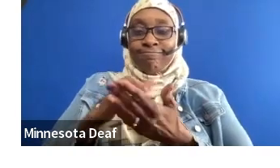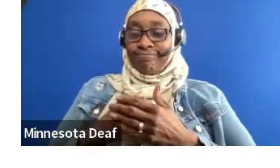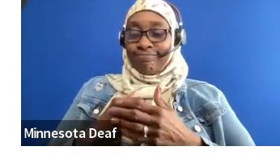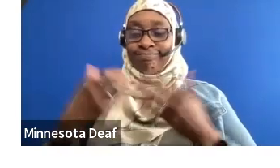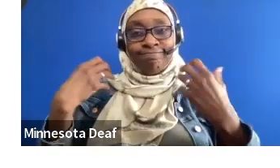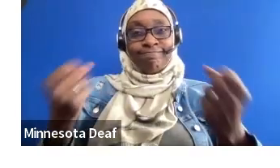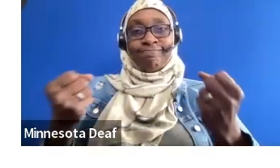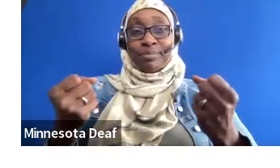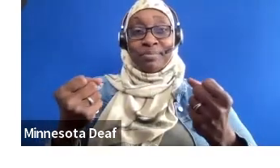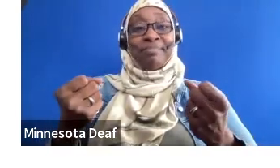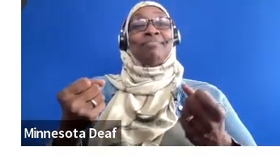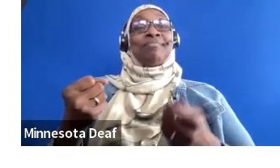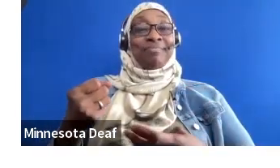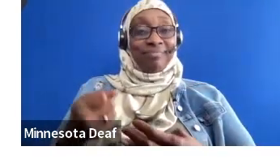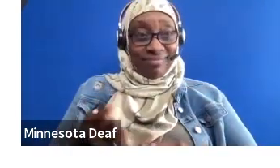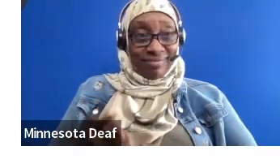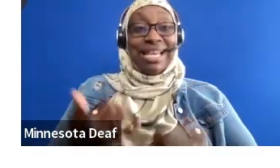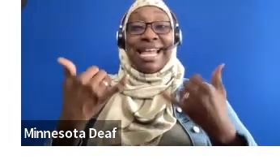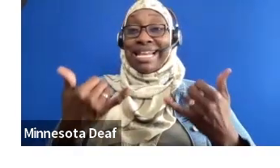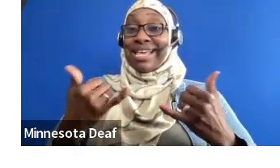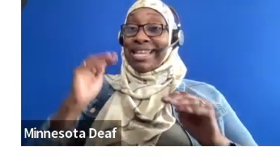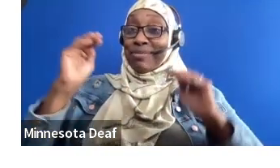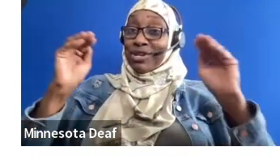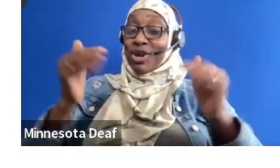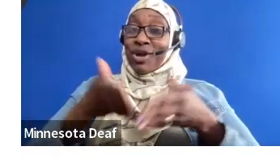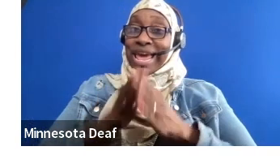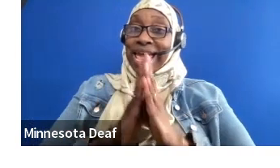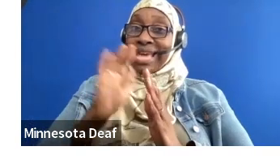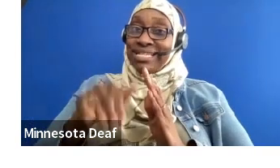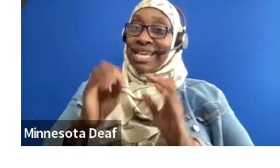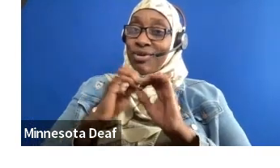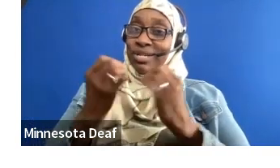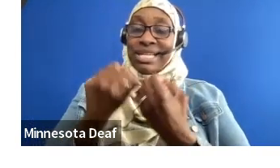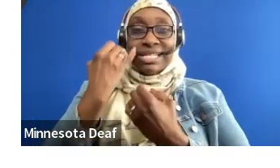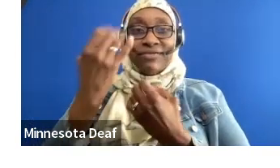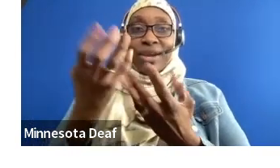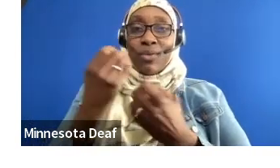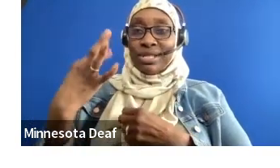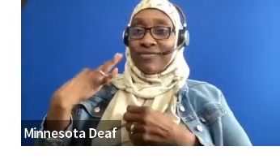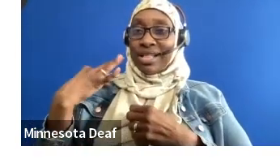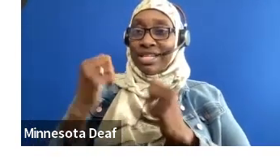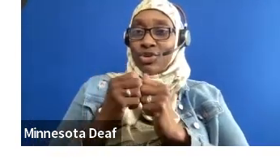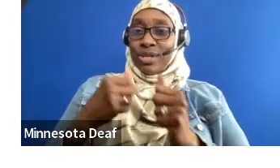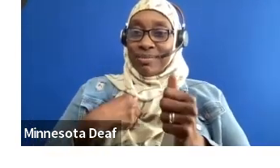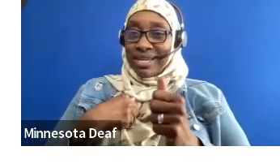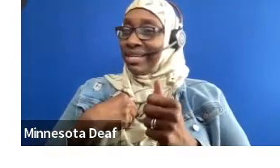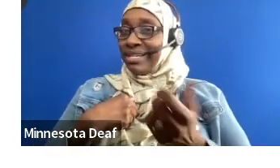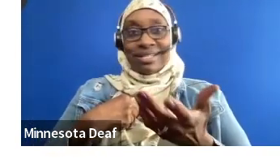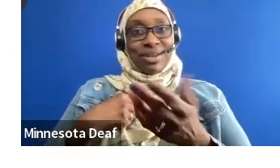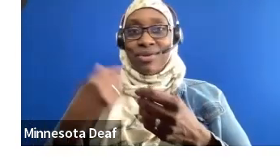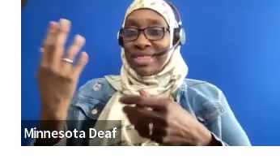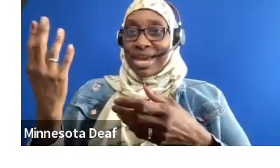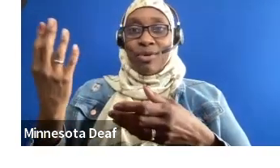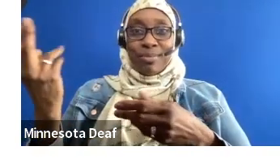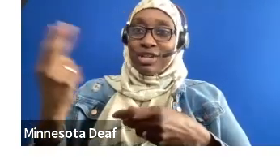and volunteer with me? And they said, yes. So it's super cool, right? We're able to give back directly to, they're going to be coming in virtually.